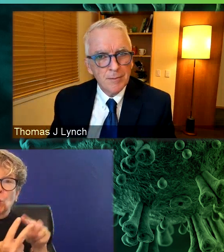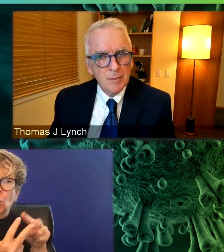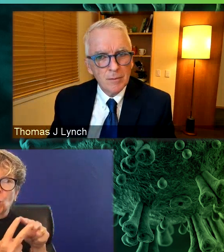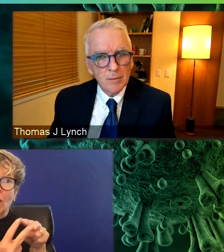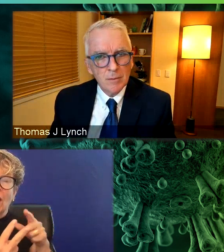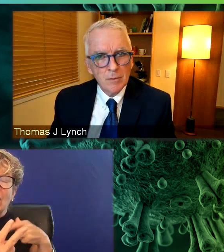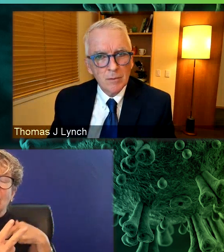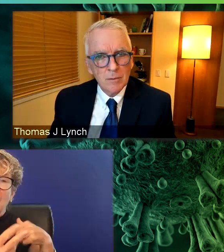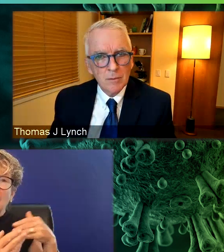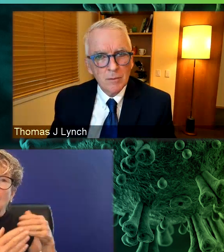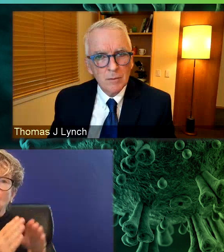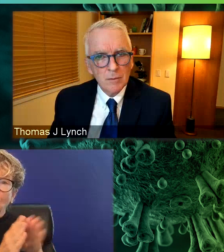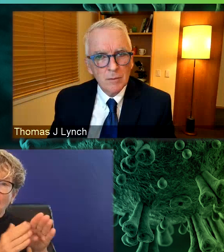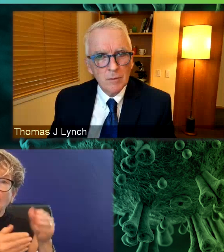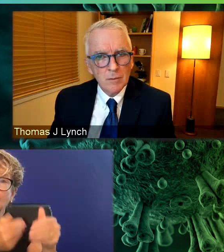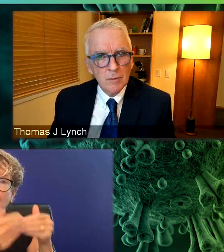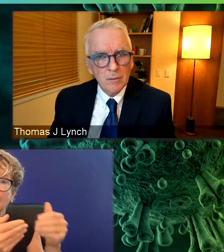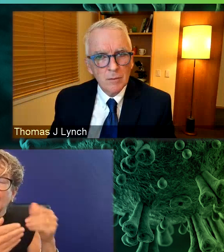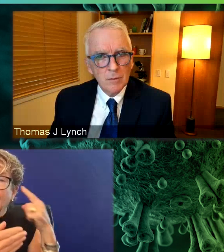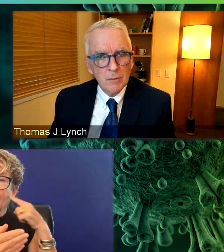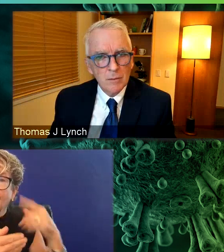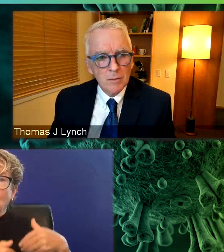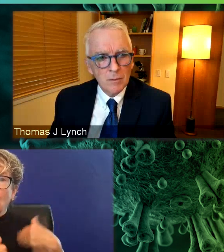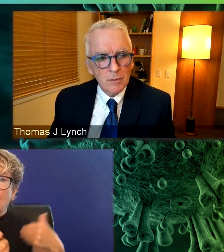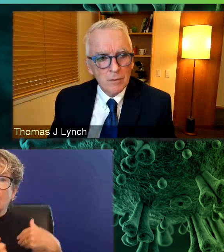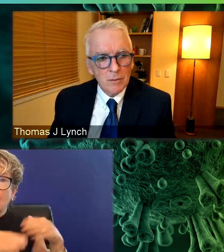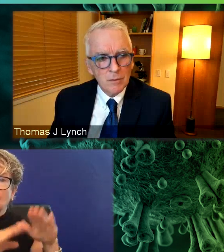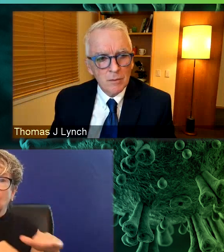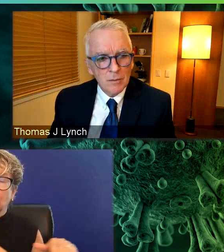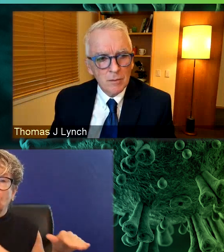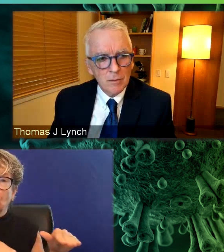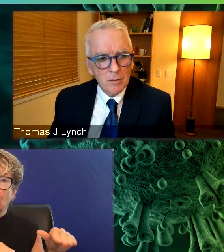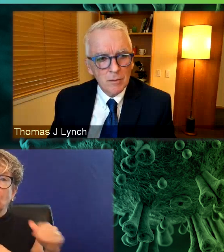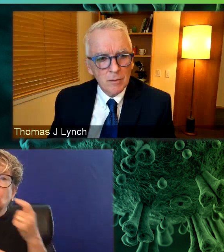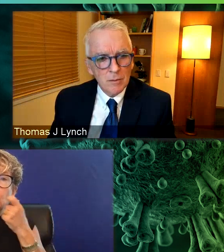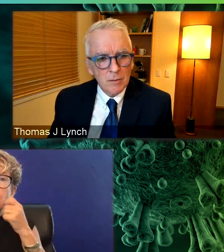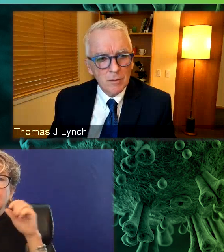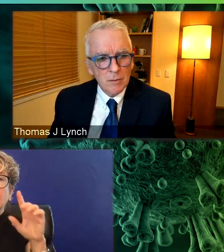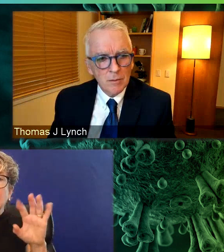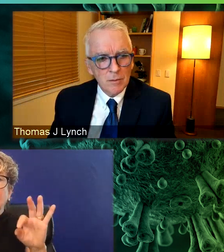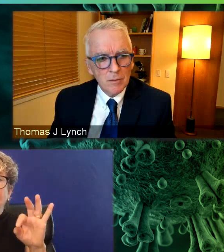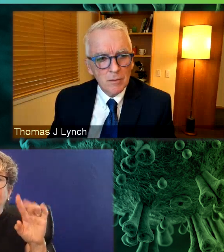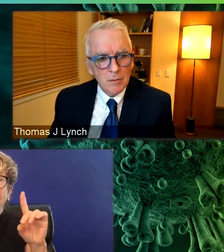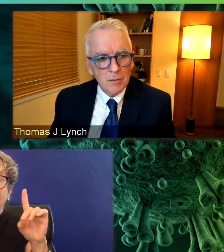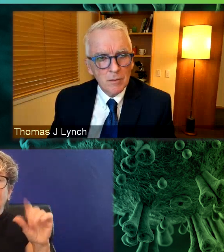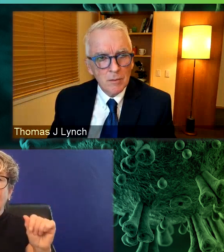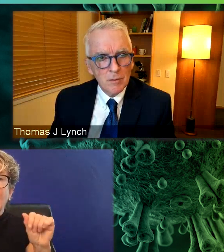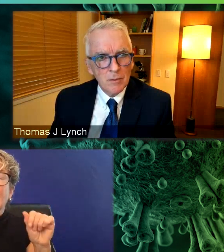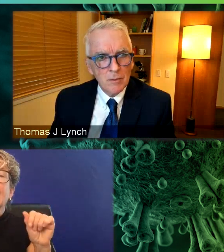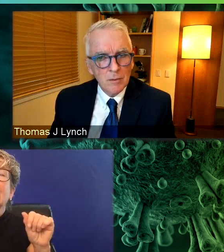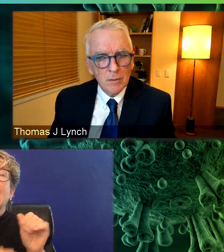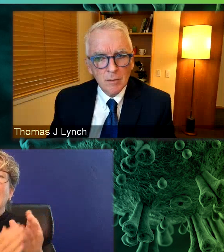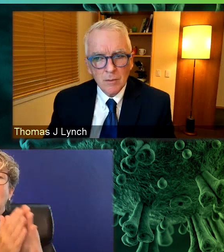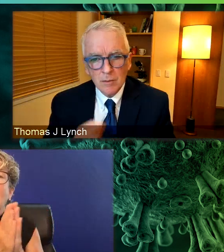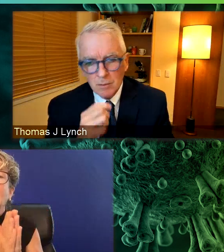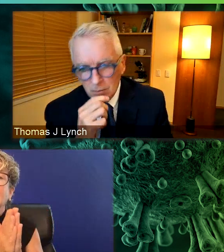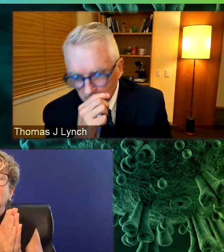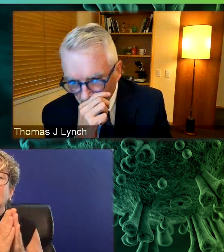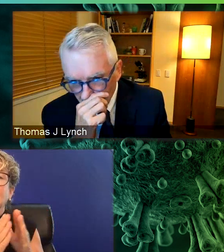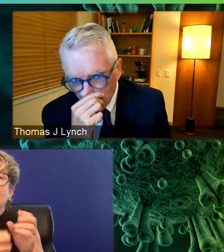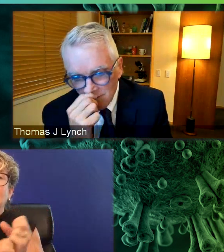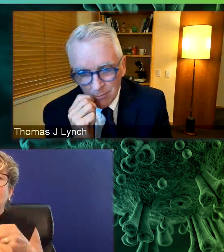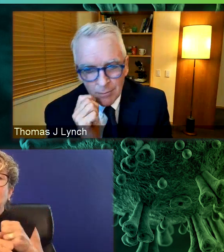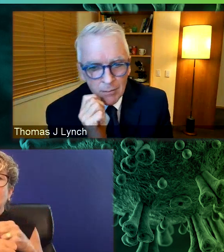vaccines for younger kids. Recently, the FDA asked the manufacturers to expand the size of the